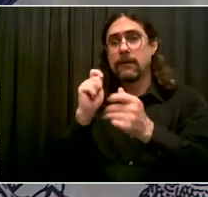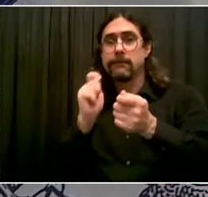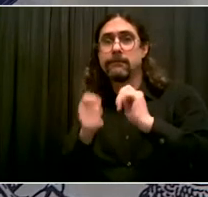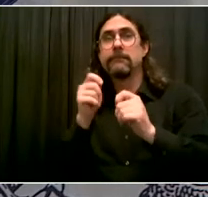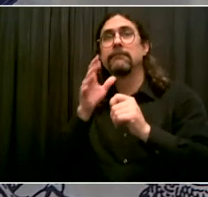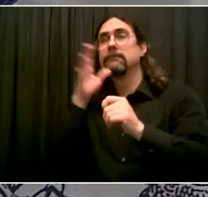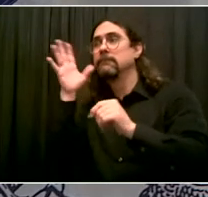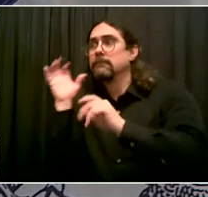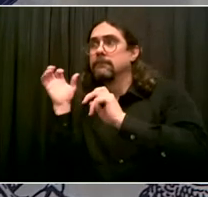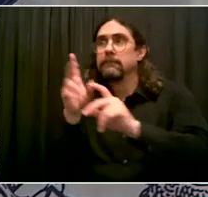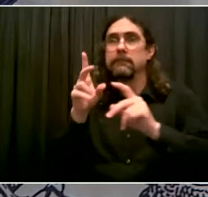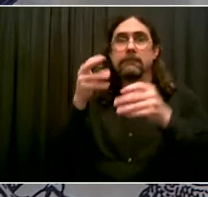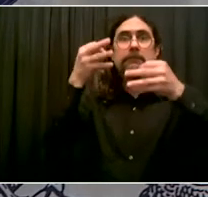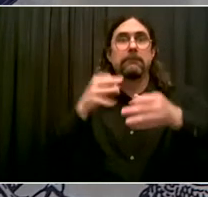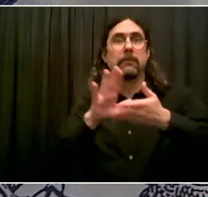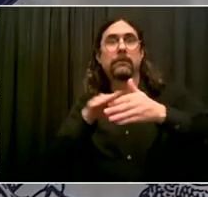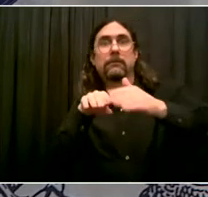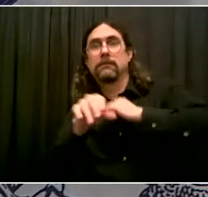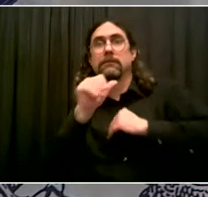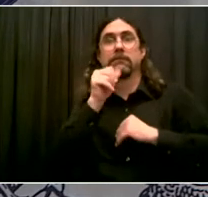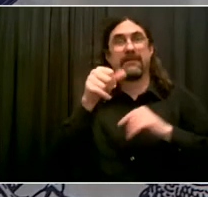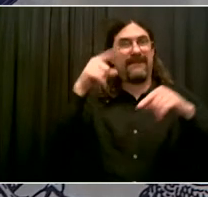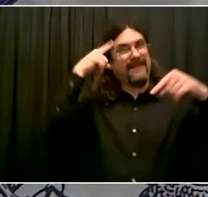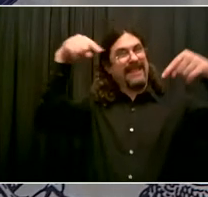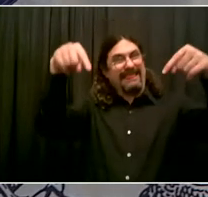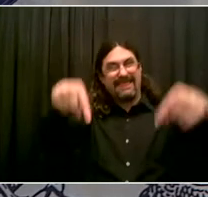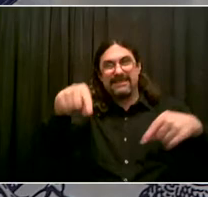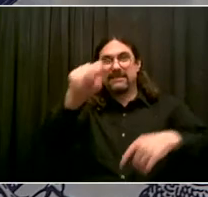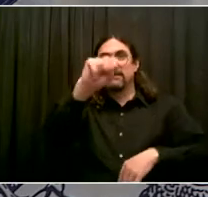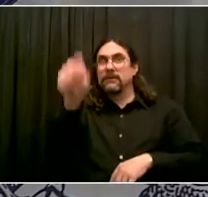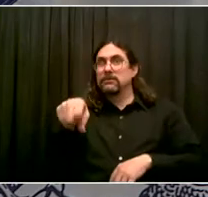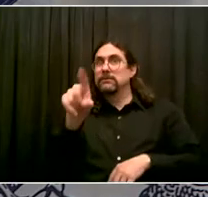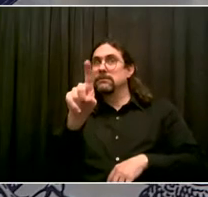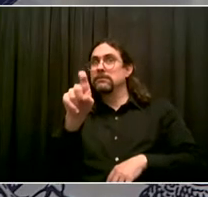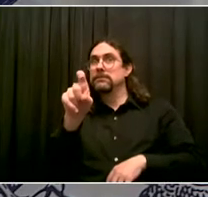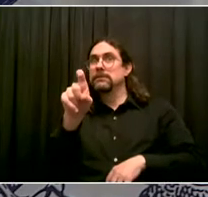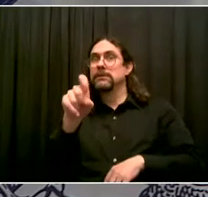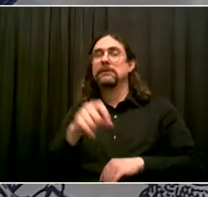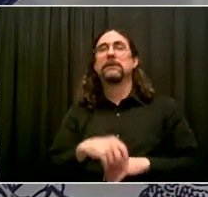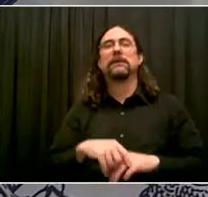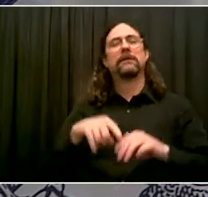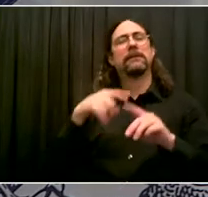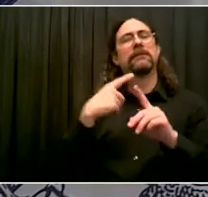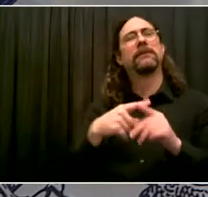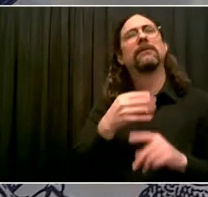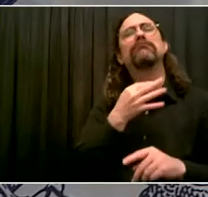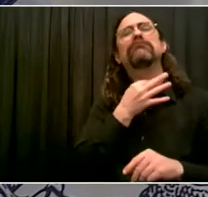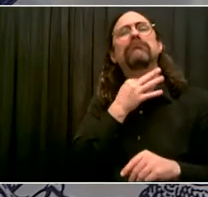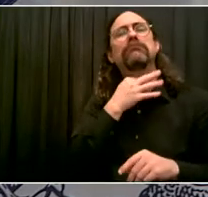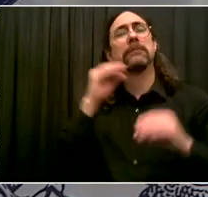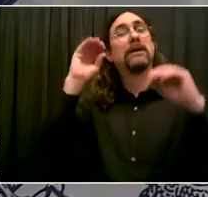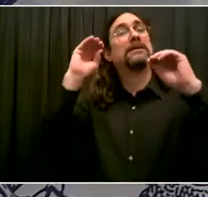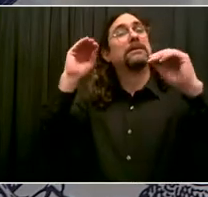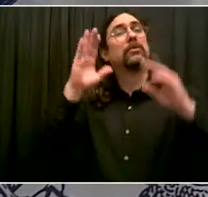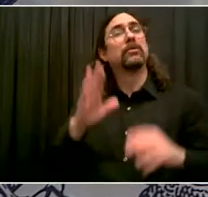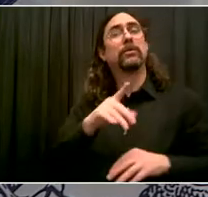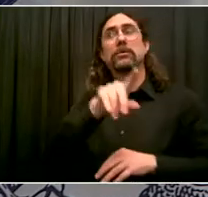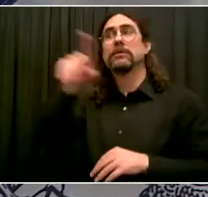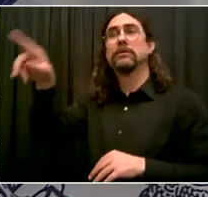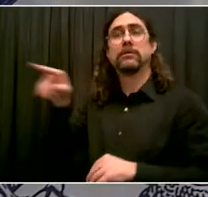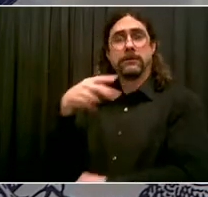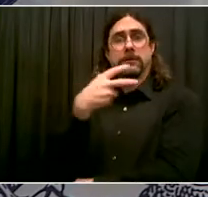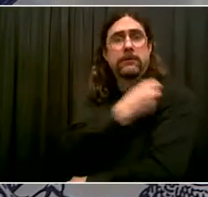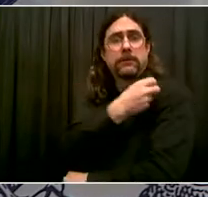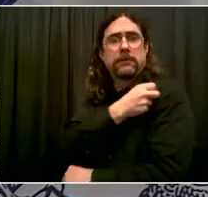numbers are a little bit different from what we hear from the city run vaccination sites. On the